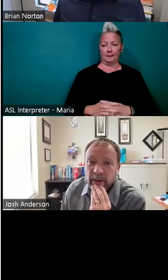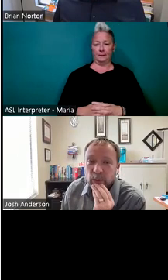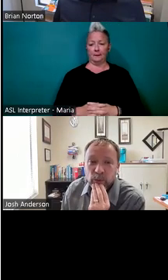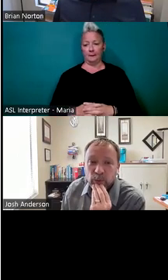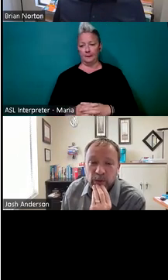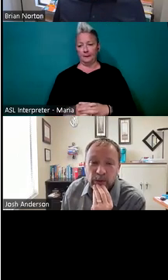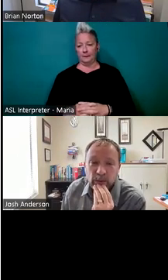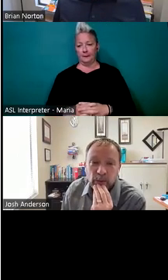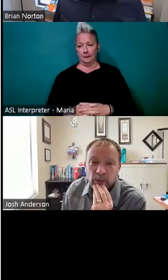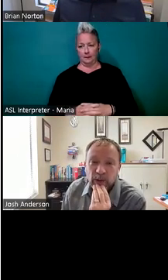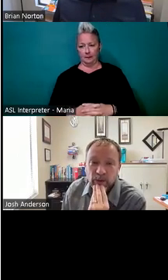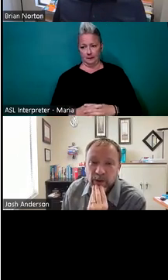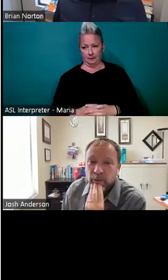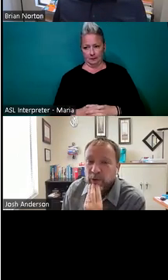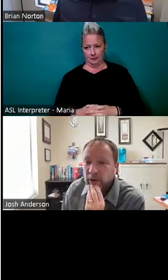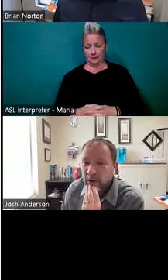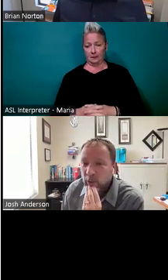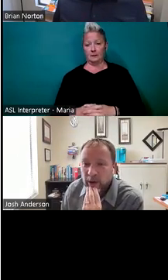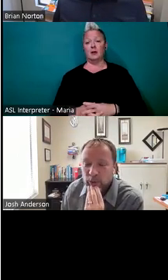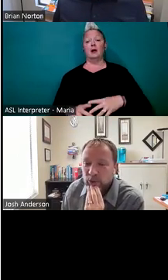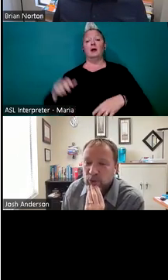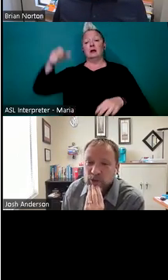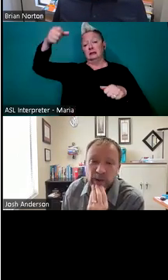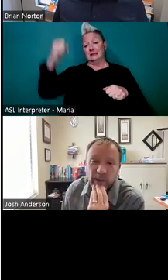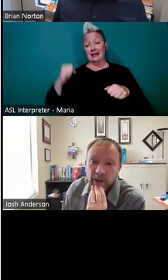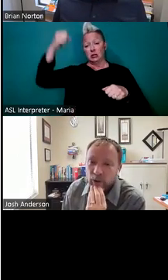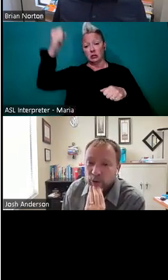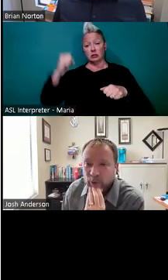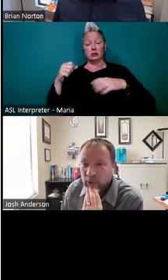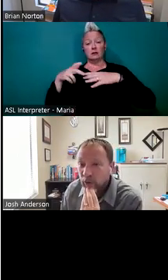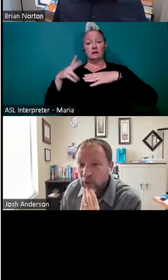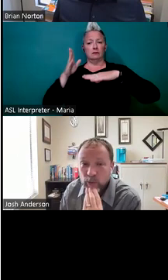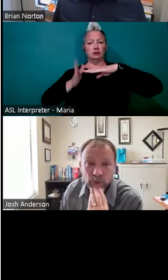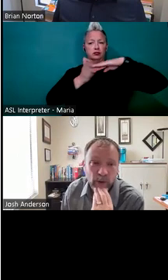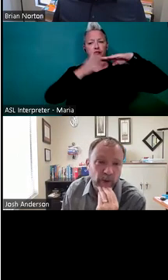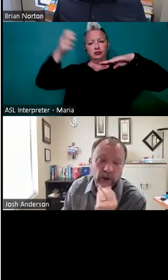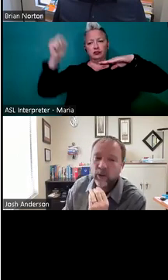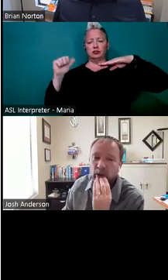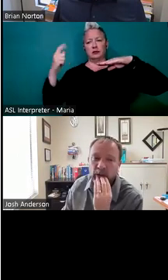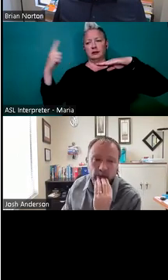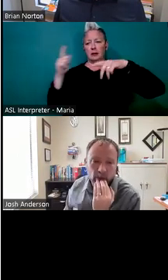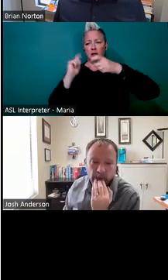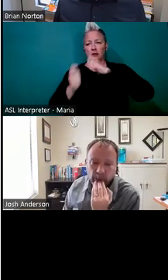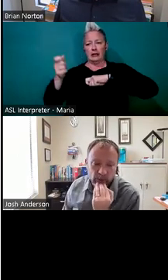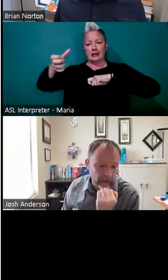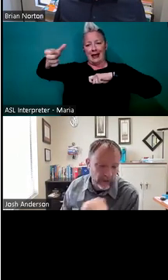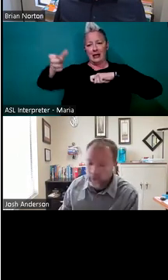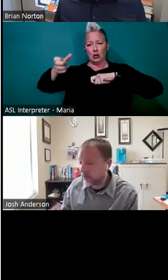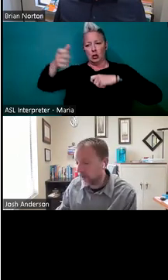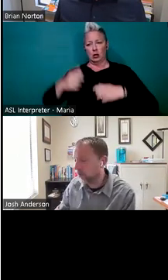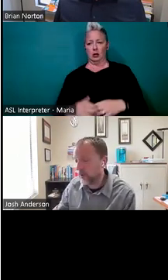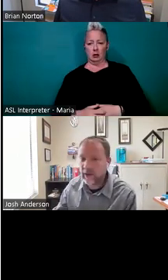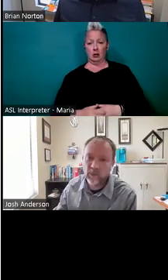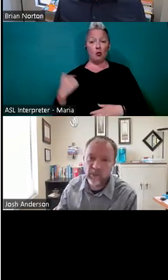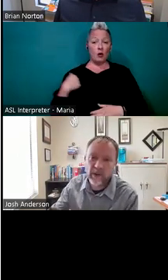Modifying the handle for the, for the slicer, definitely a great way. I'm sure there's something in that grocery store you can use from, you know, uh, we've used things from